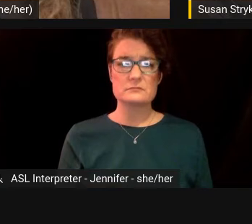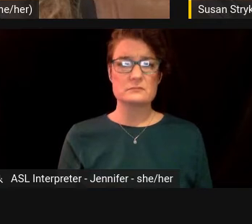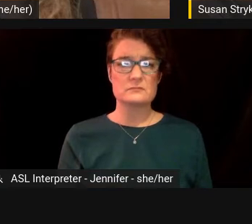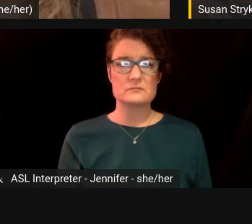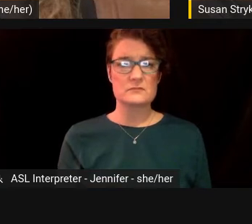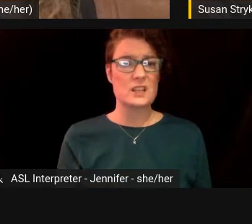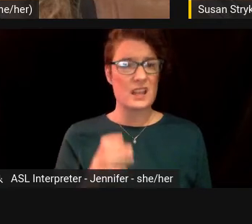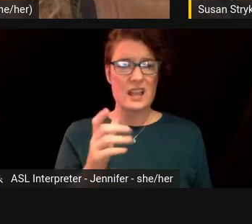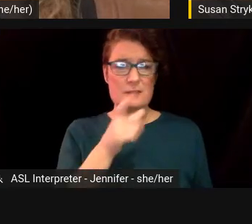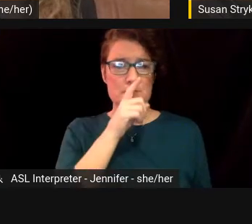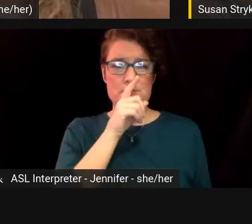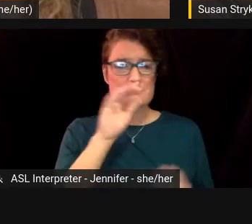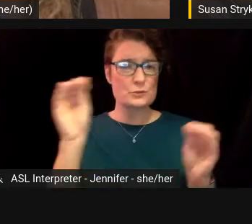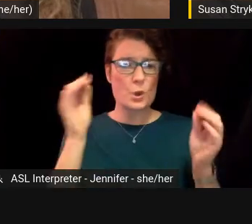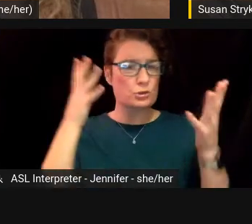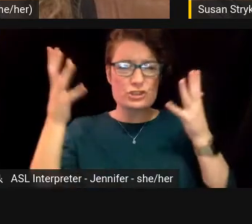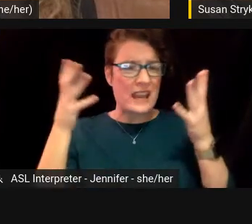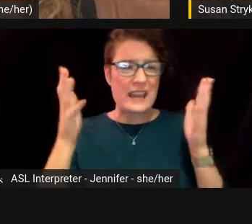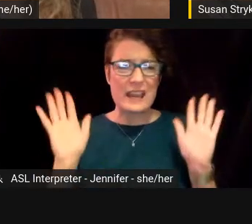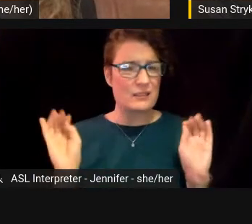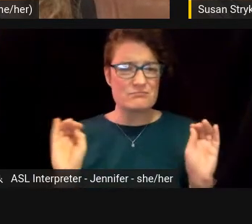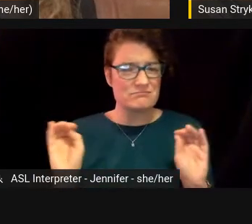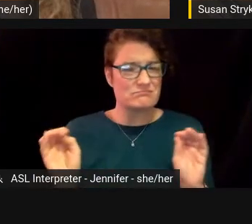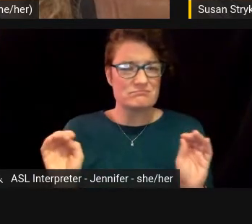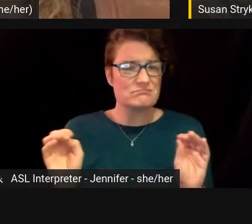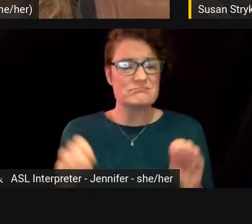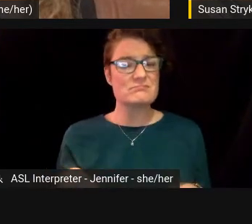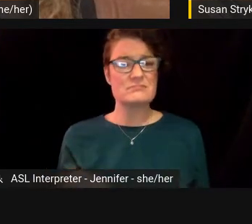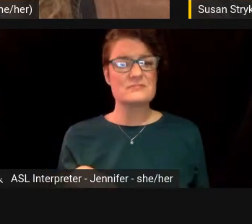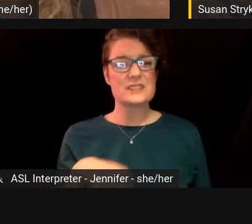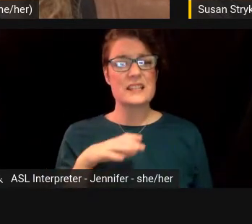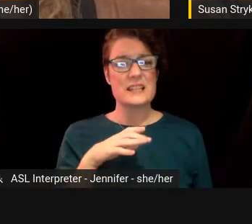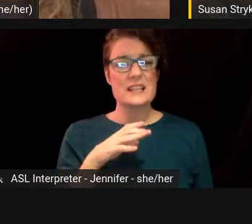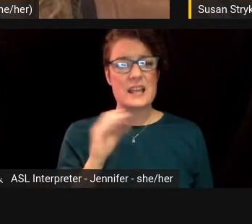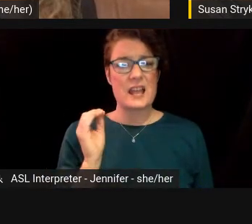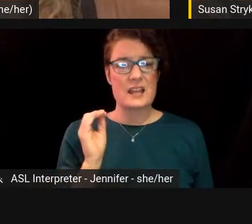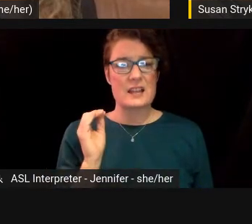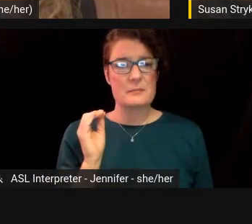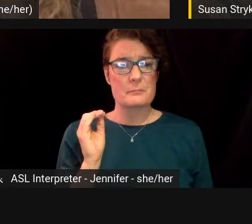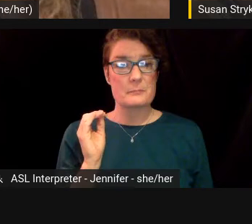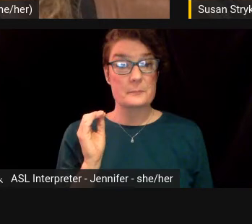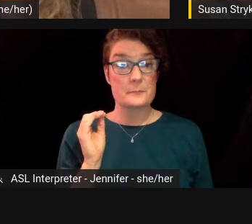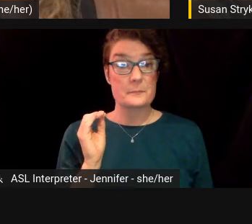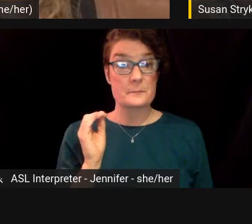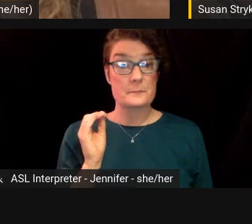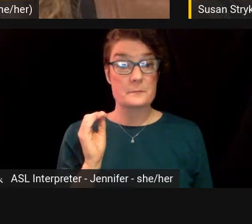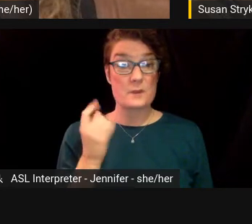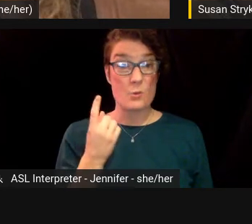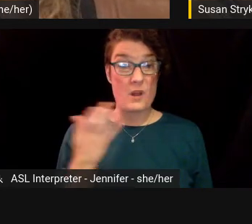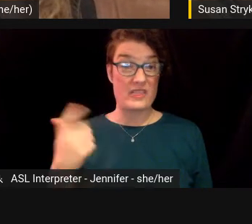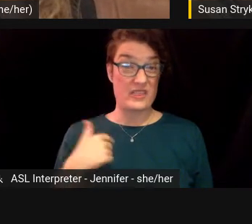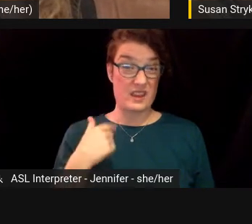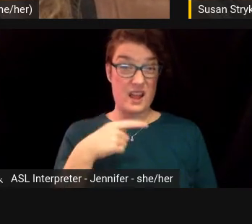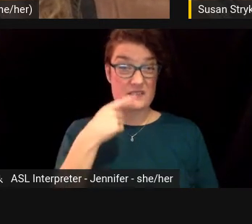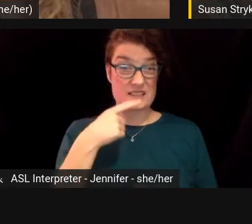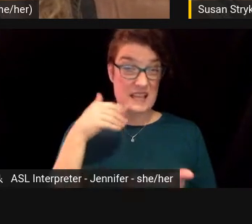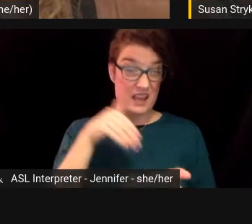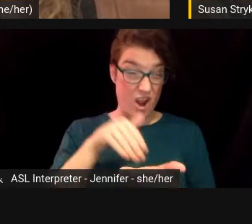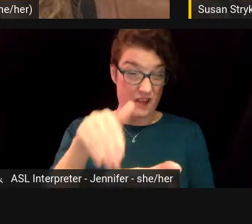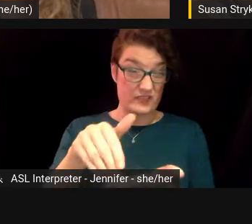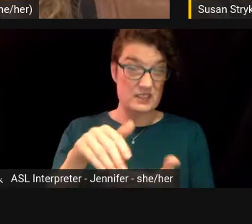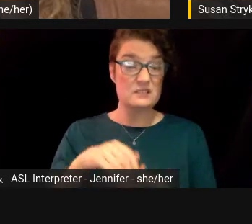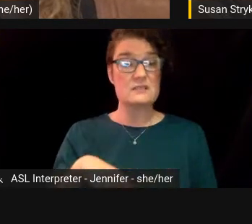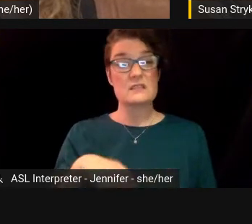there's no shame in it, you know? Um, and that the, the, um, one of the things I have often said is that for most